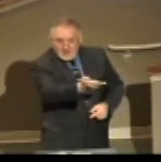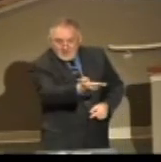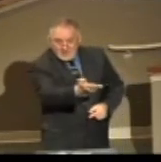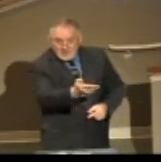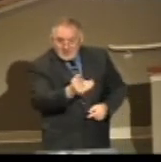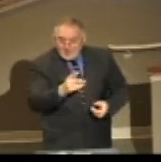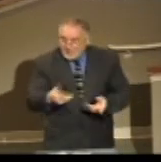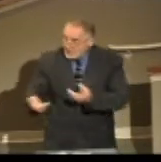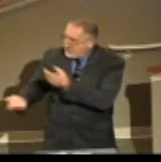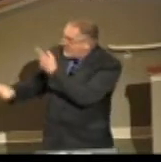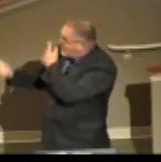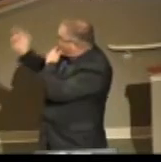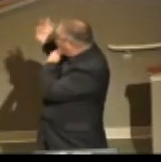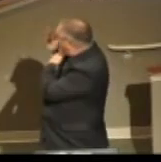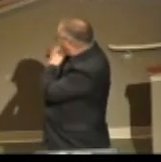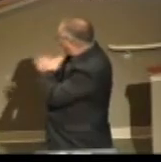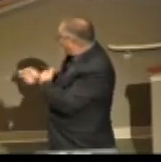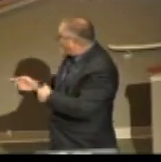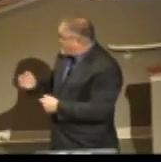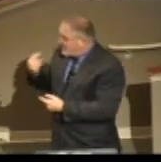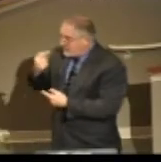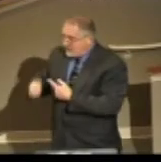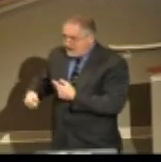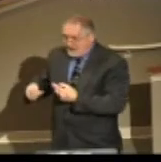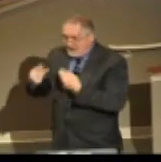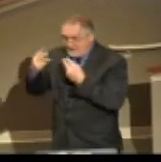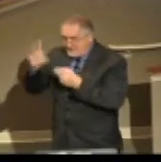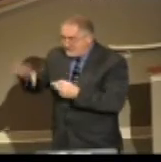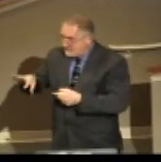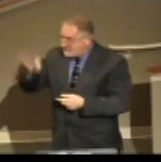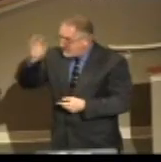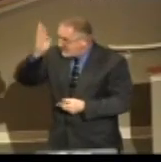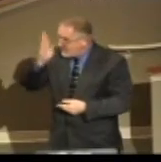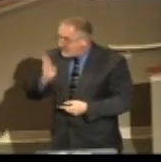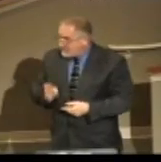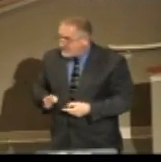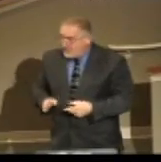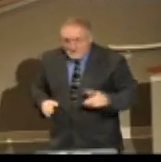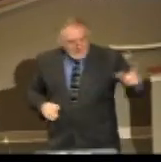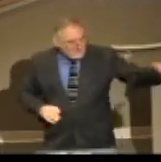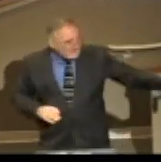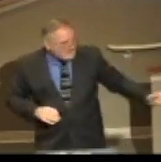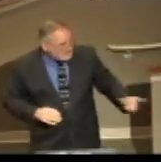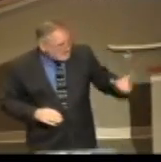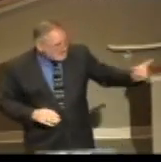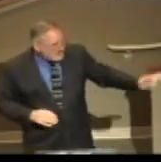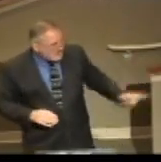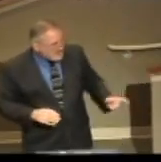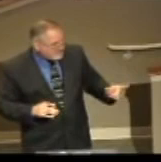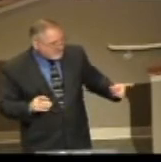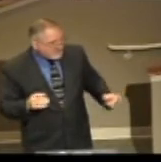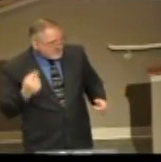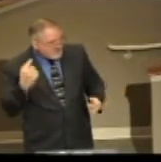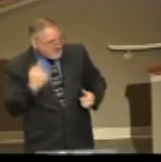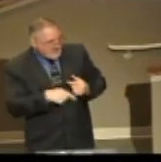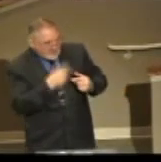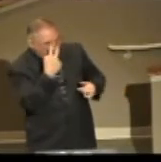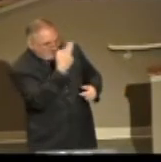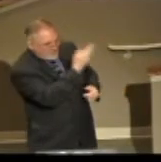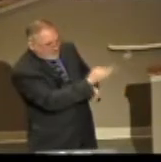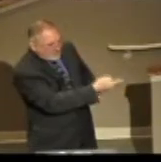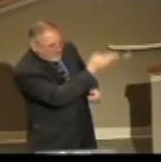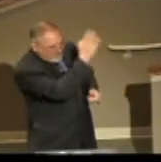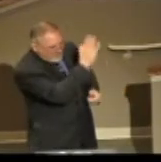He said, I go backward. I cannot perceive him. He said, On my left hand, where he doth work, but I cannot behold him.